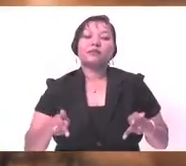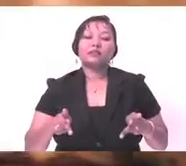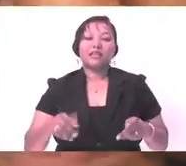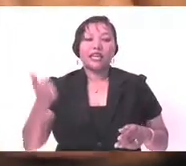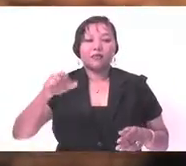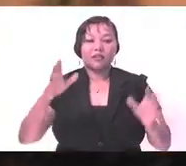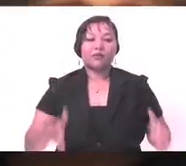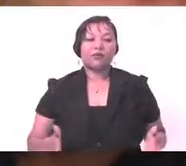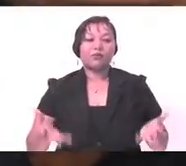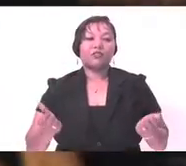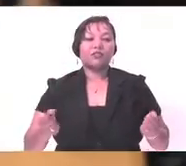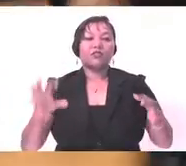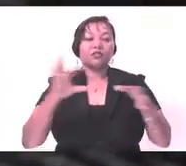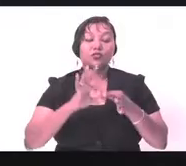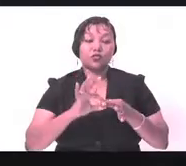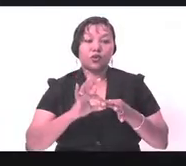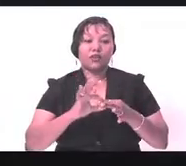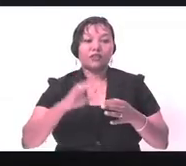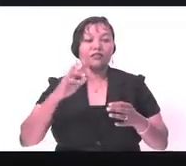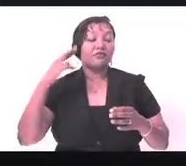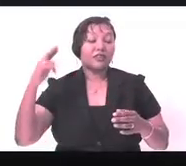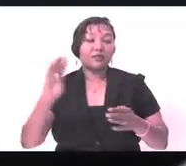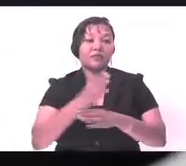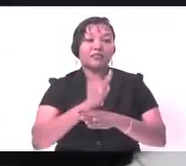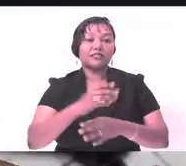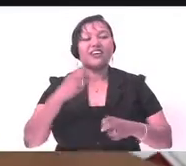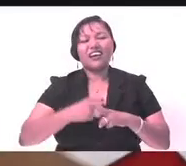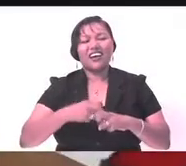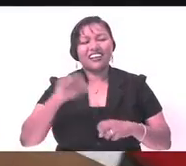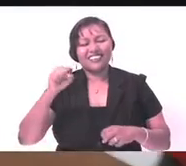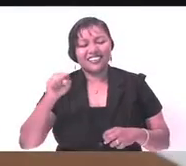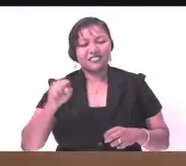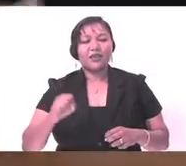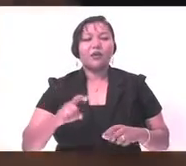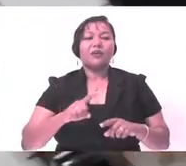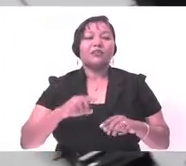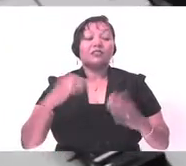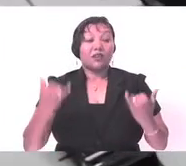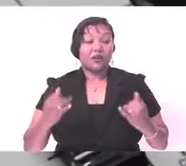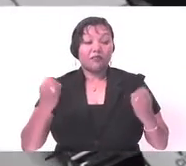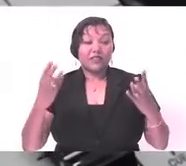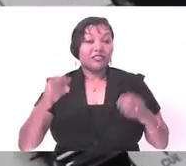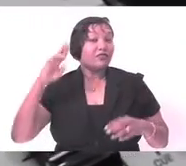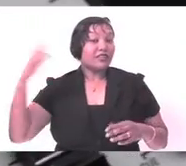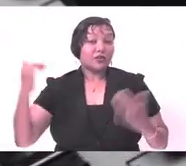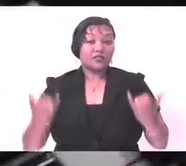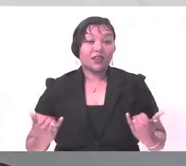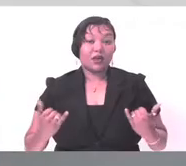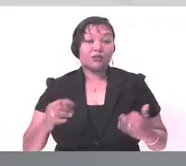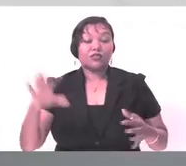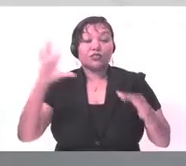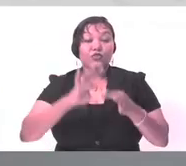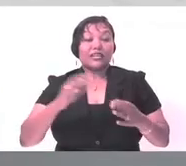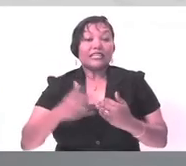advise anybody wanting to get into the business, I mean, don't give up. It's hard, I mean, it's more, you know, popular than it was before. There are many, many more